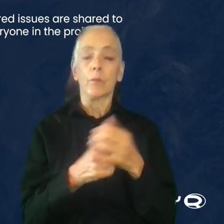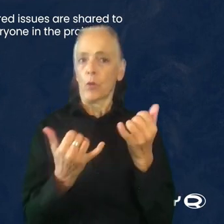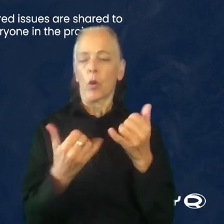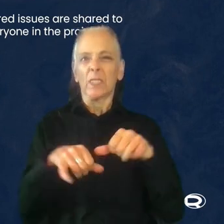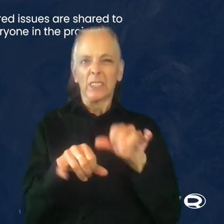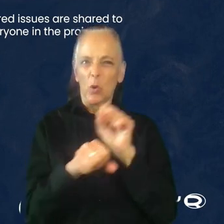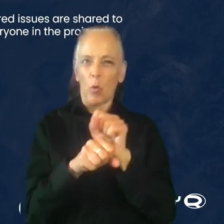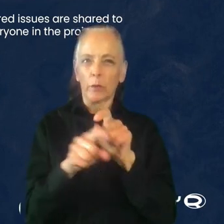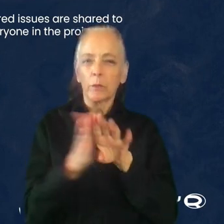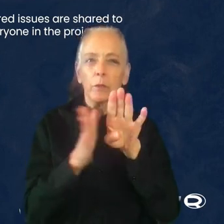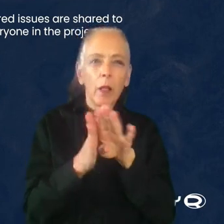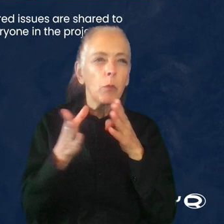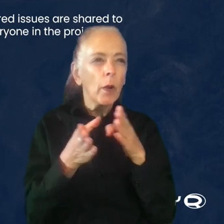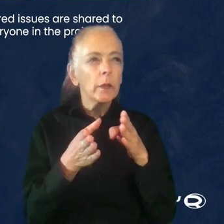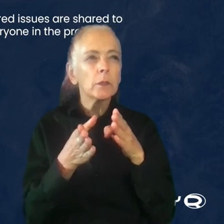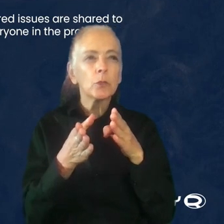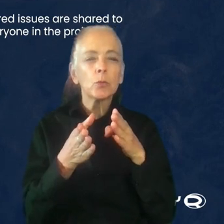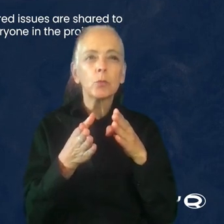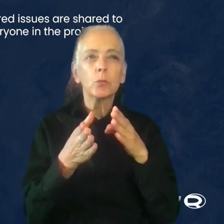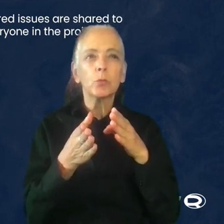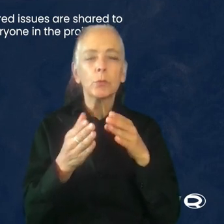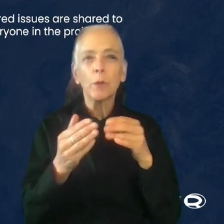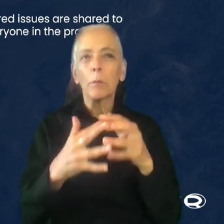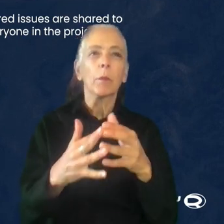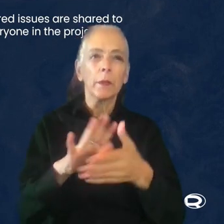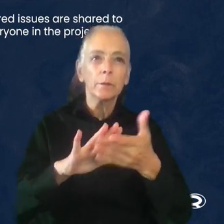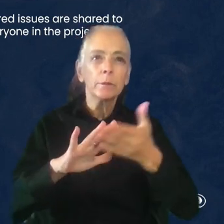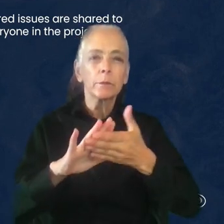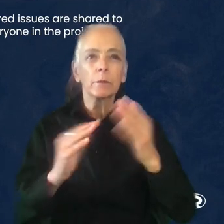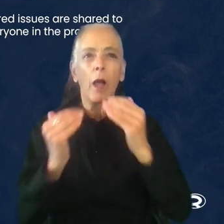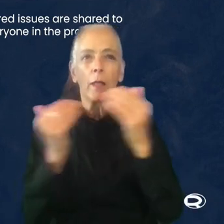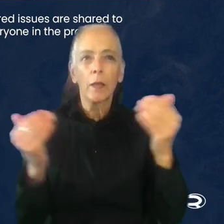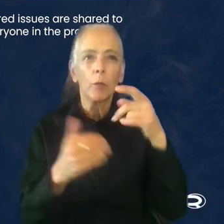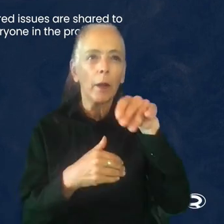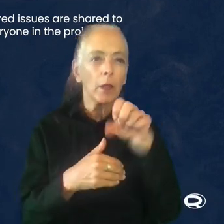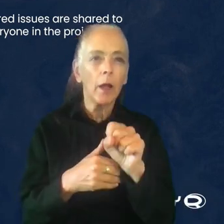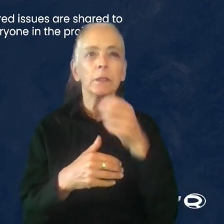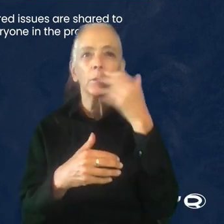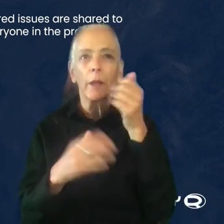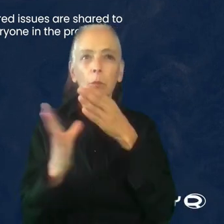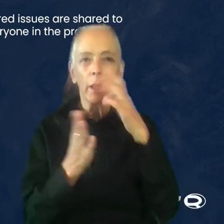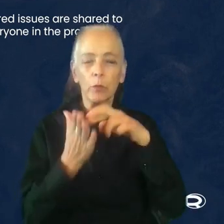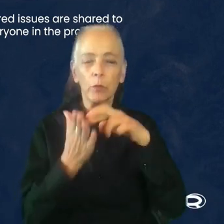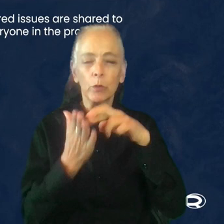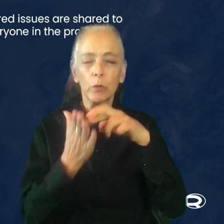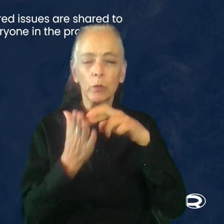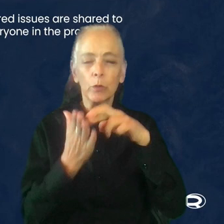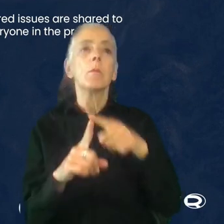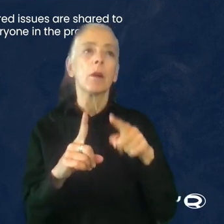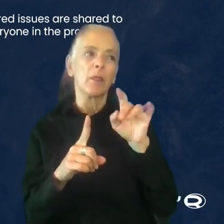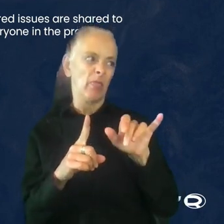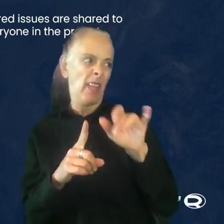working on, finding ways to implement those high level pipelines and better plan research ahead of time. But at the time, that's how we were doing it.